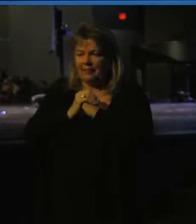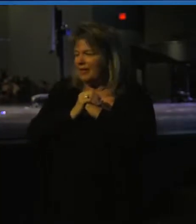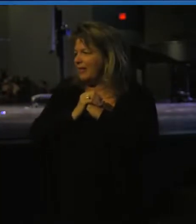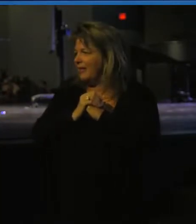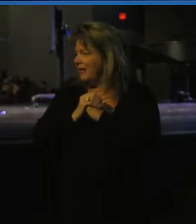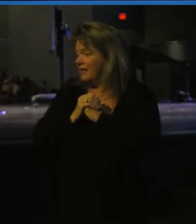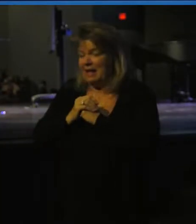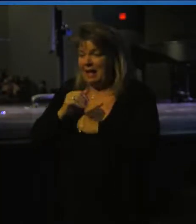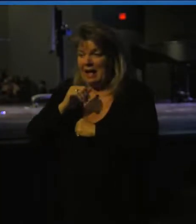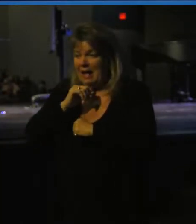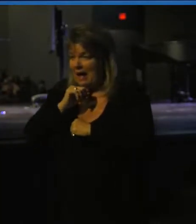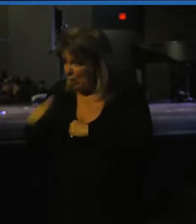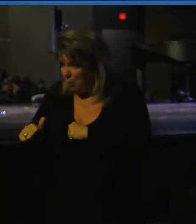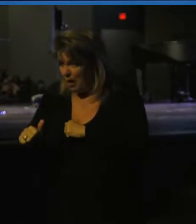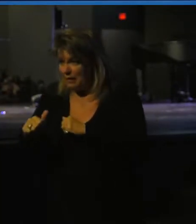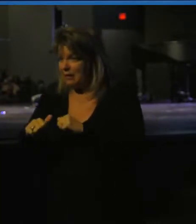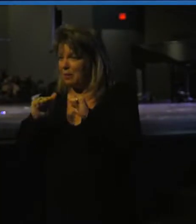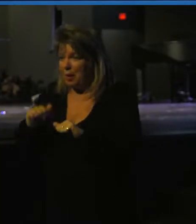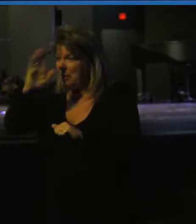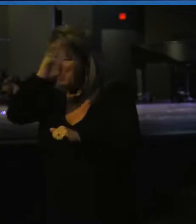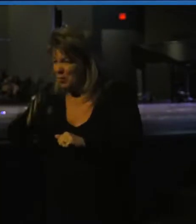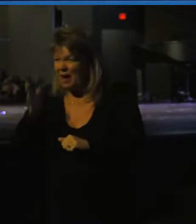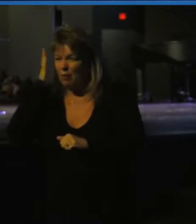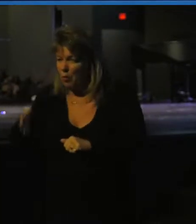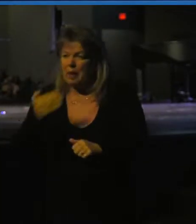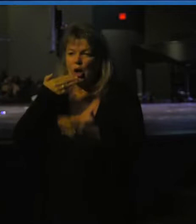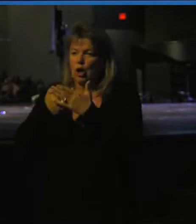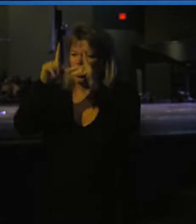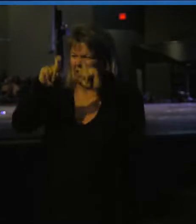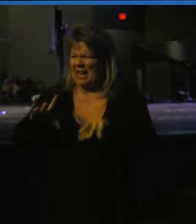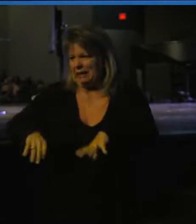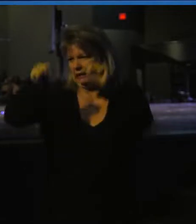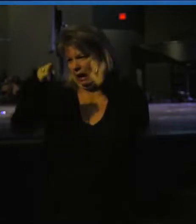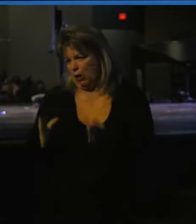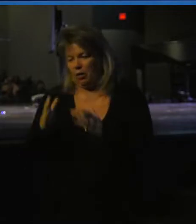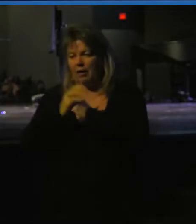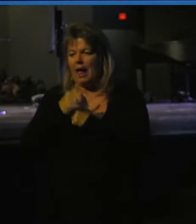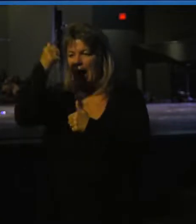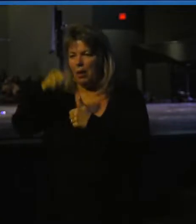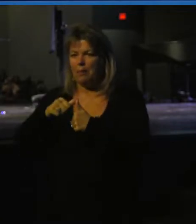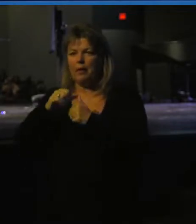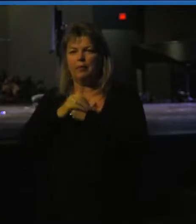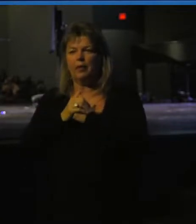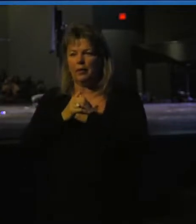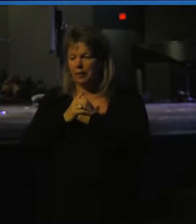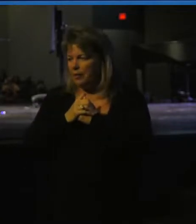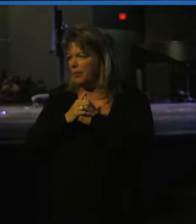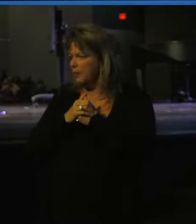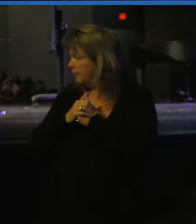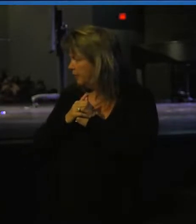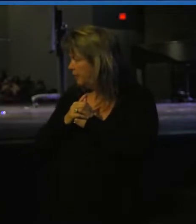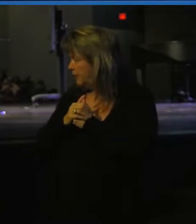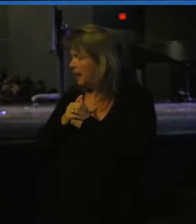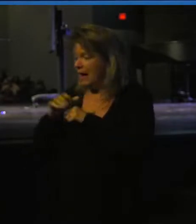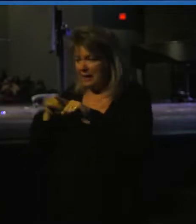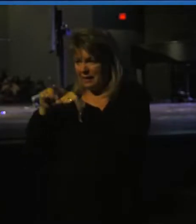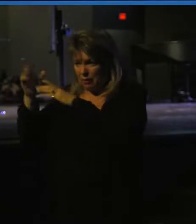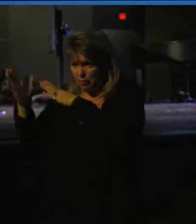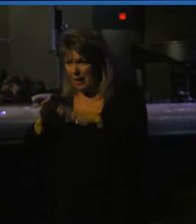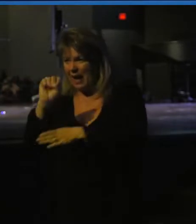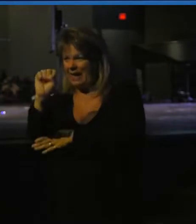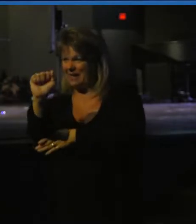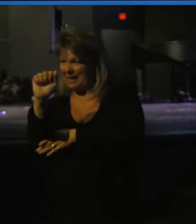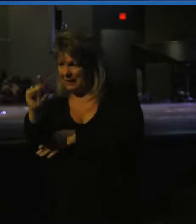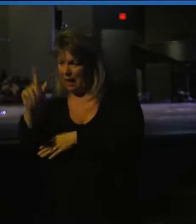I wasn't, am not, probably will never be a good test taker. I remember the anxiety built up as I was preparing for the SAT,